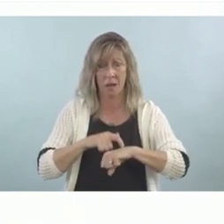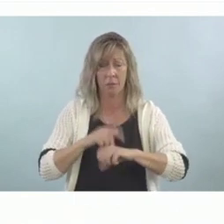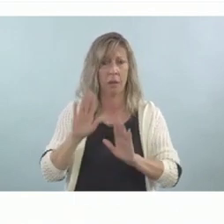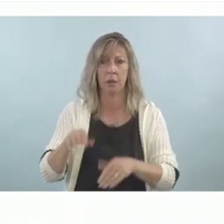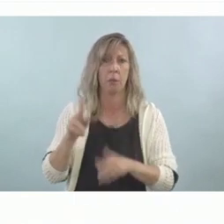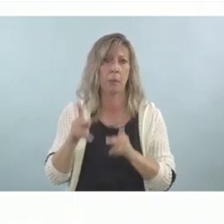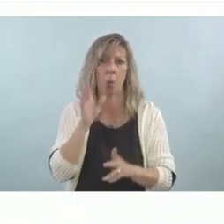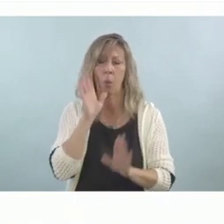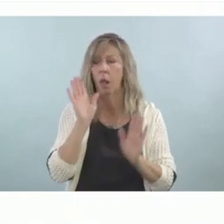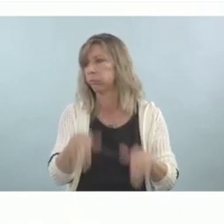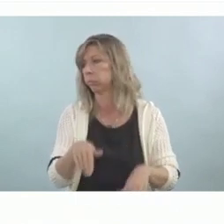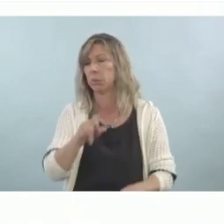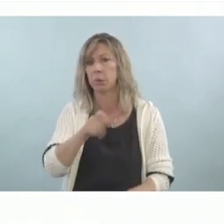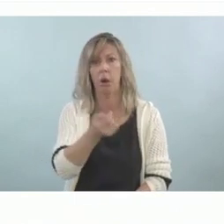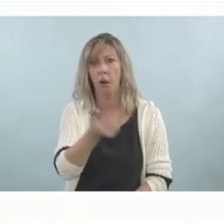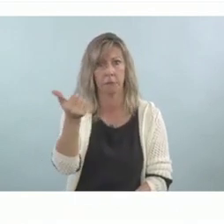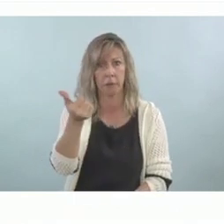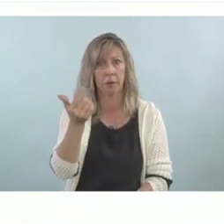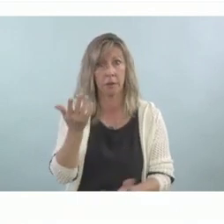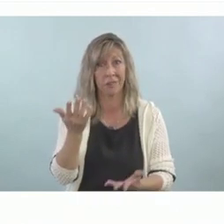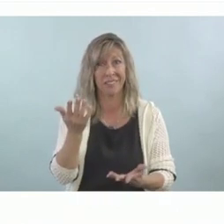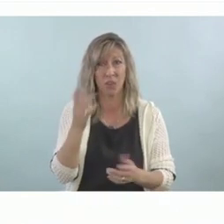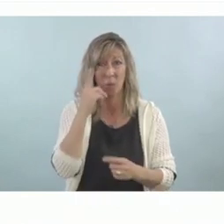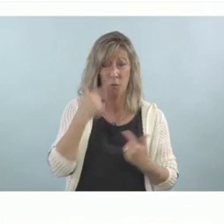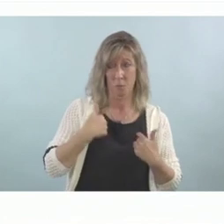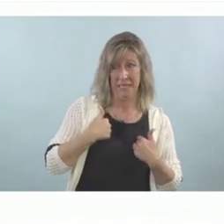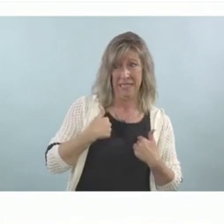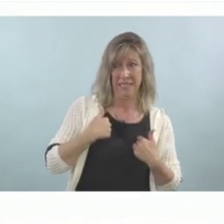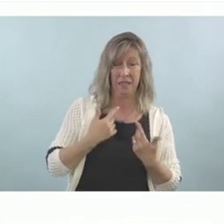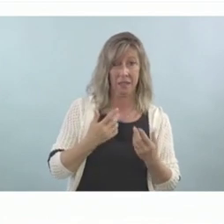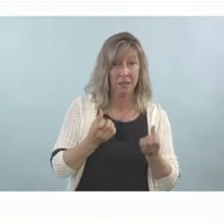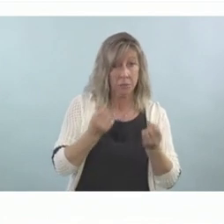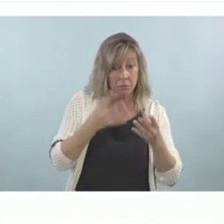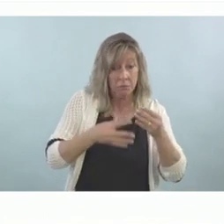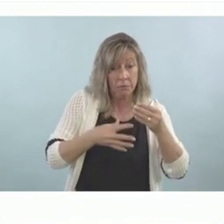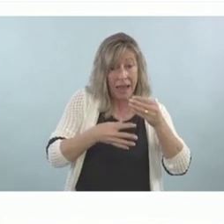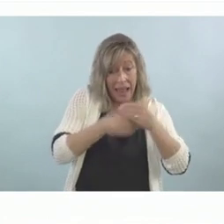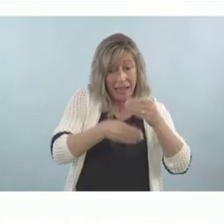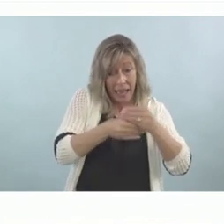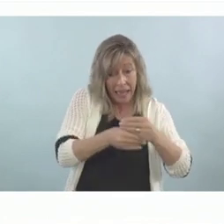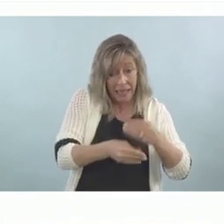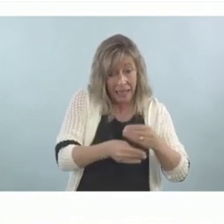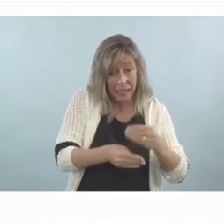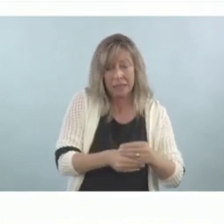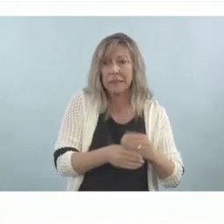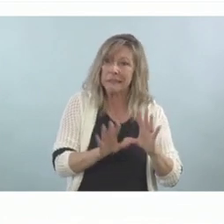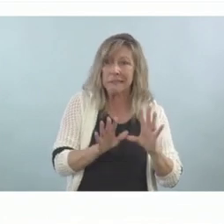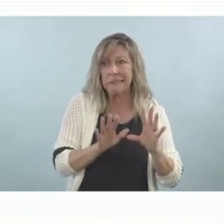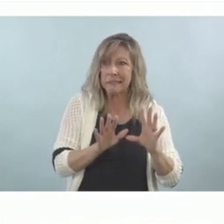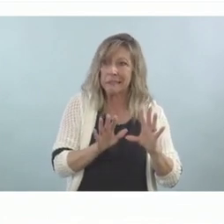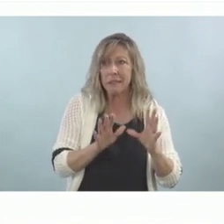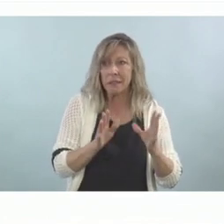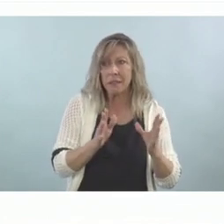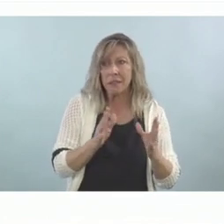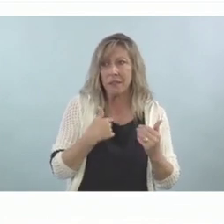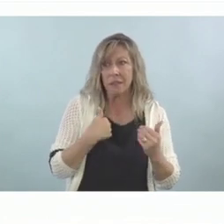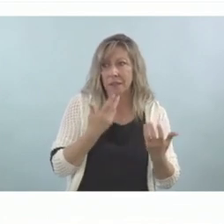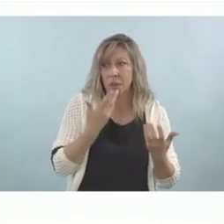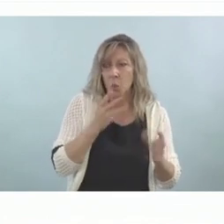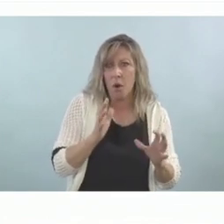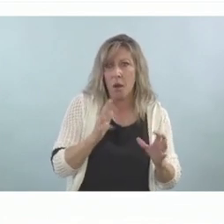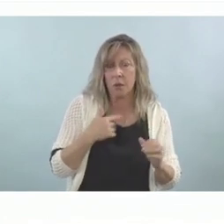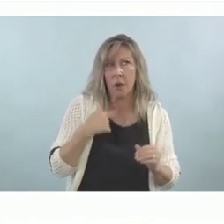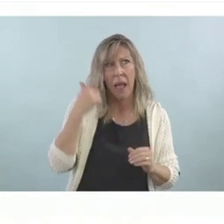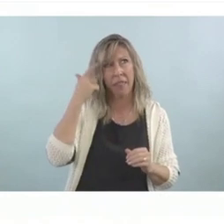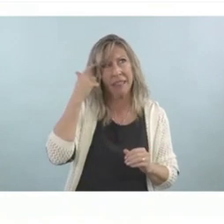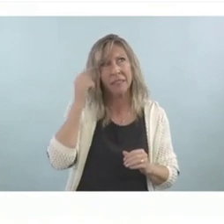we want to just get the most critical information so that they complete the questionnaire. So I don't recall if we included the